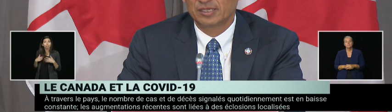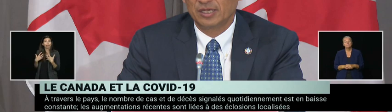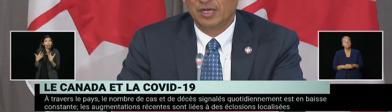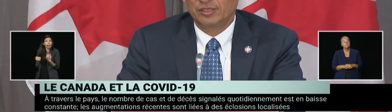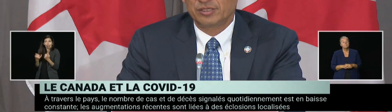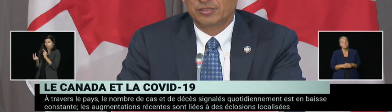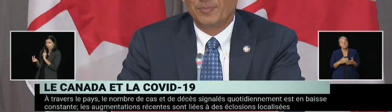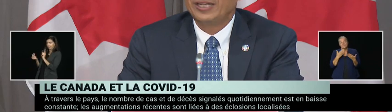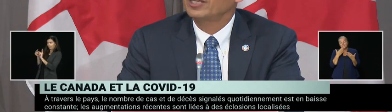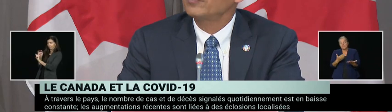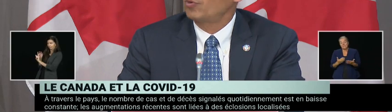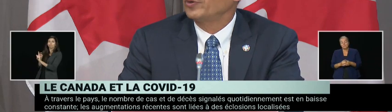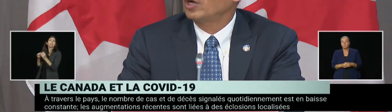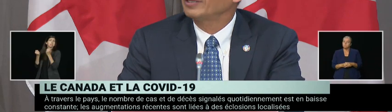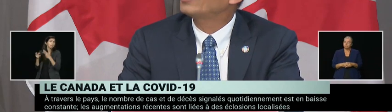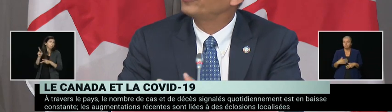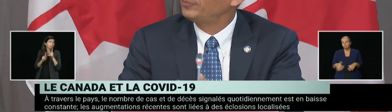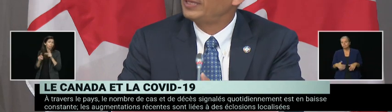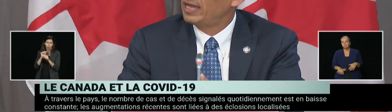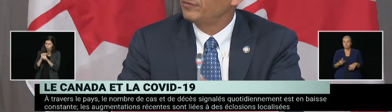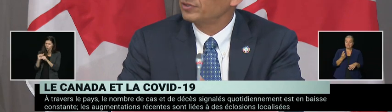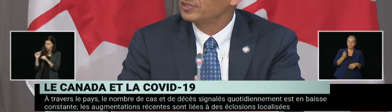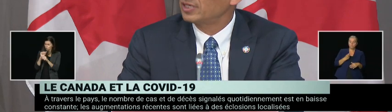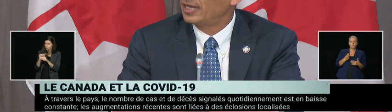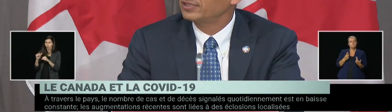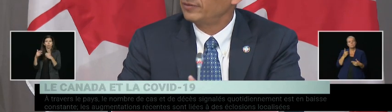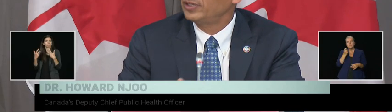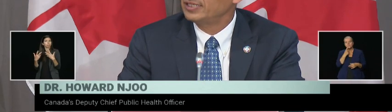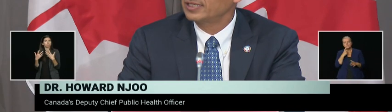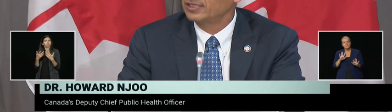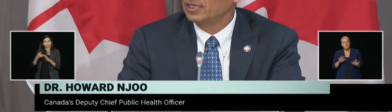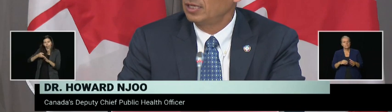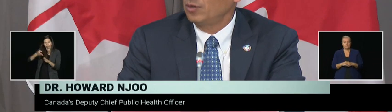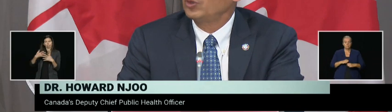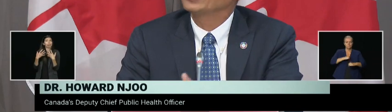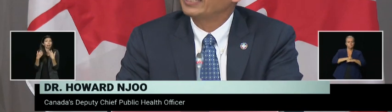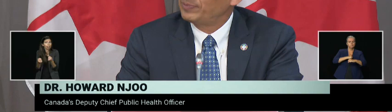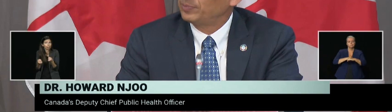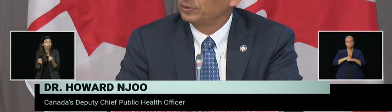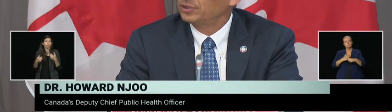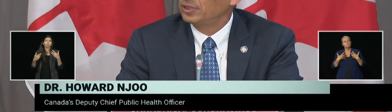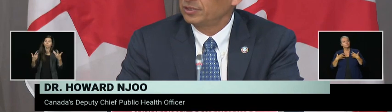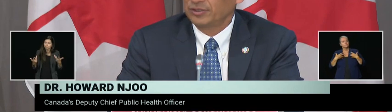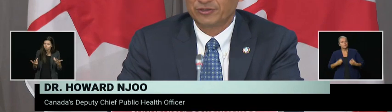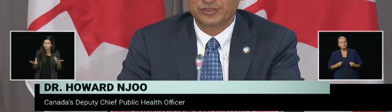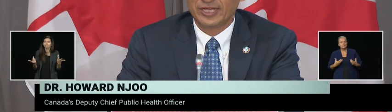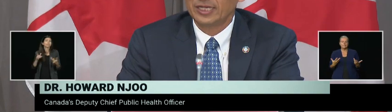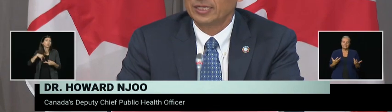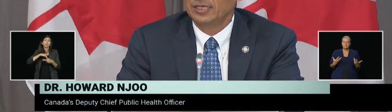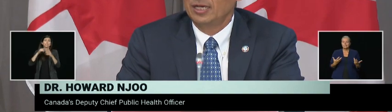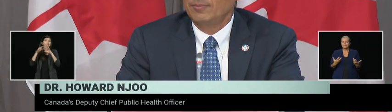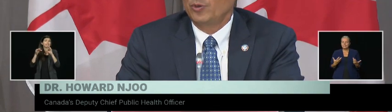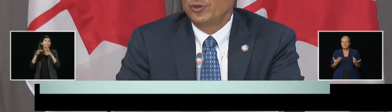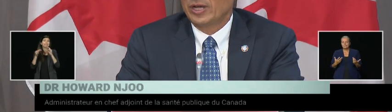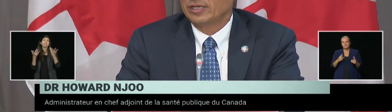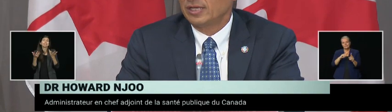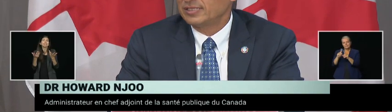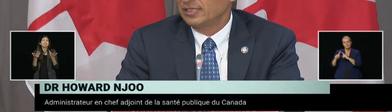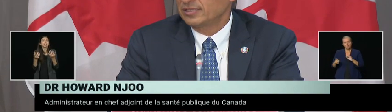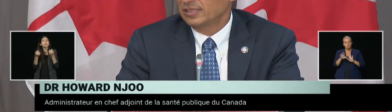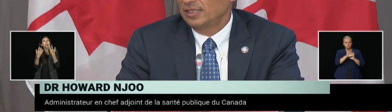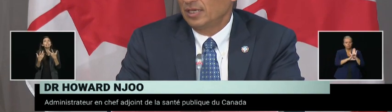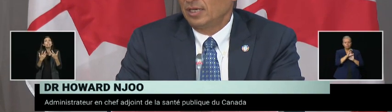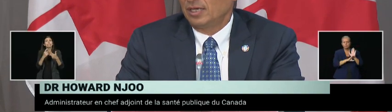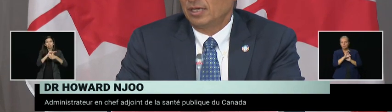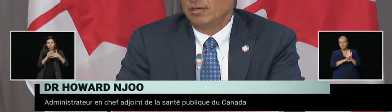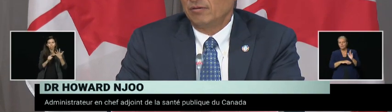that there's many types of what we call healthy behaviors, activities that we would like people to undertake. But we recognize